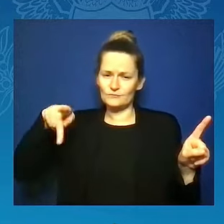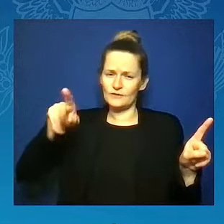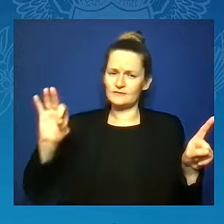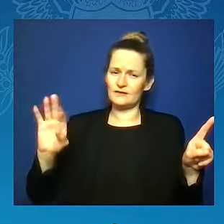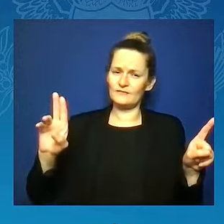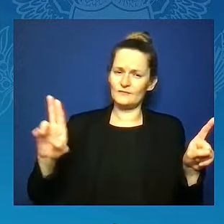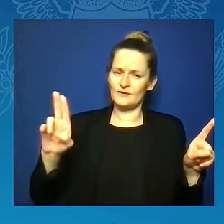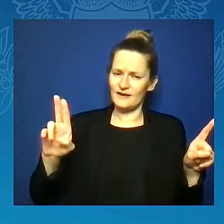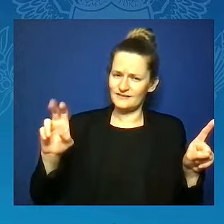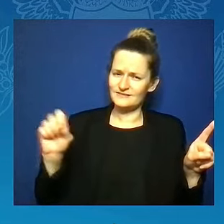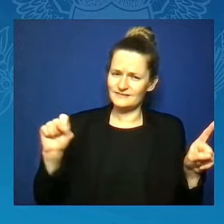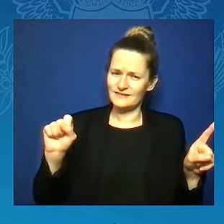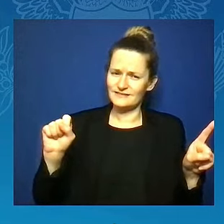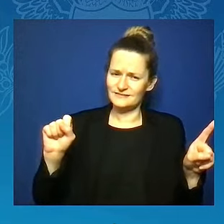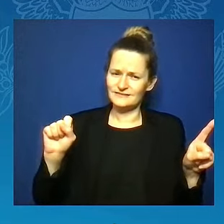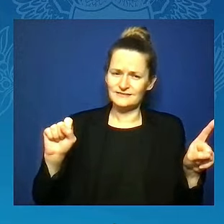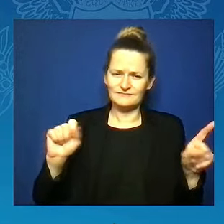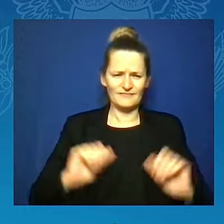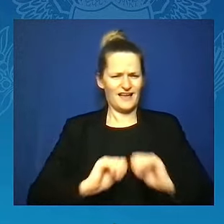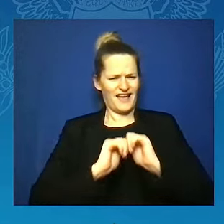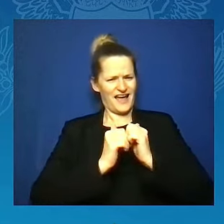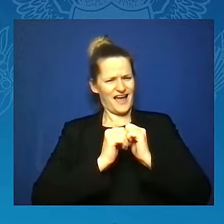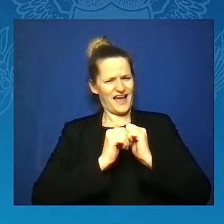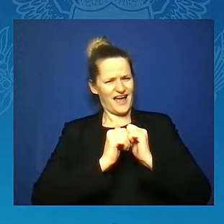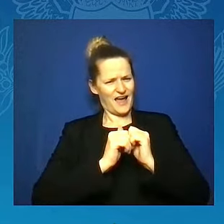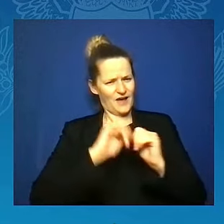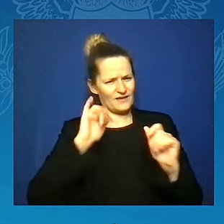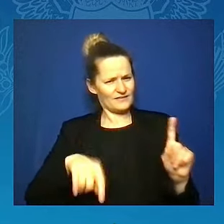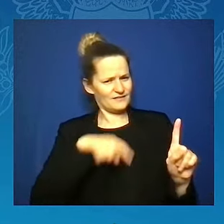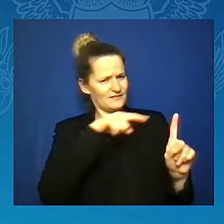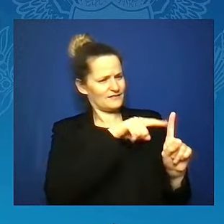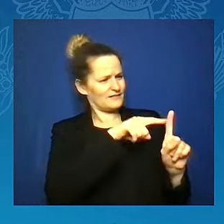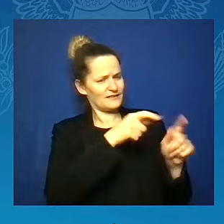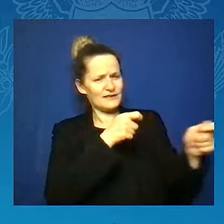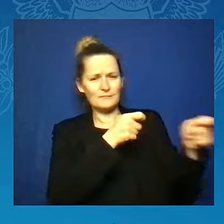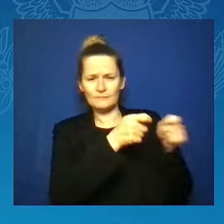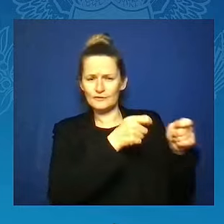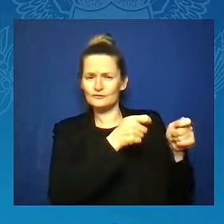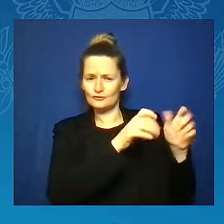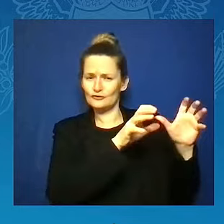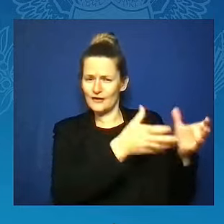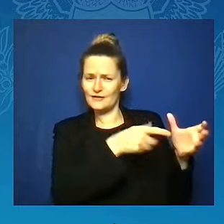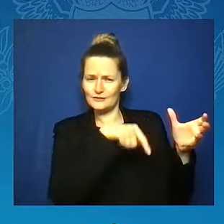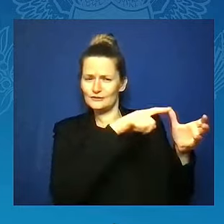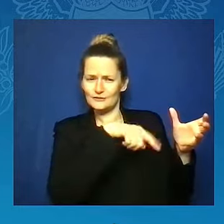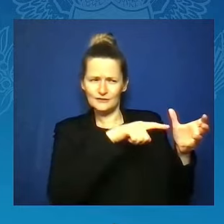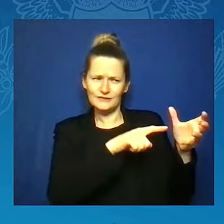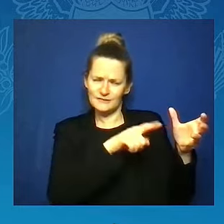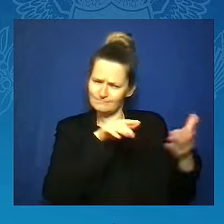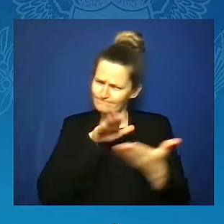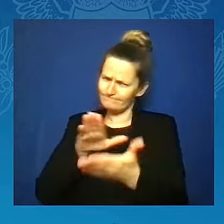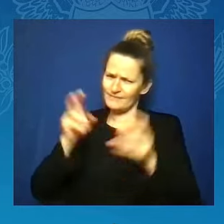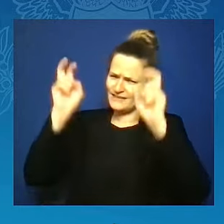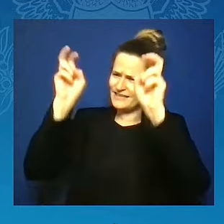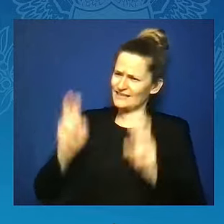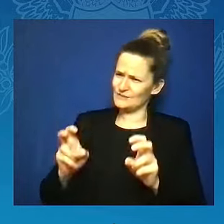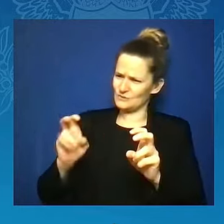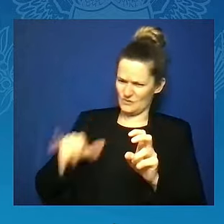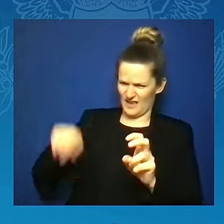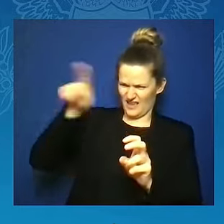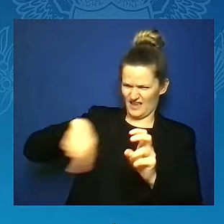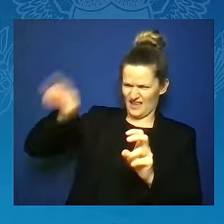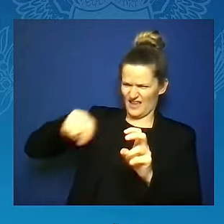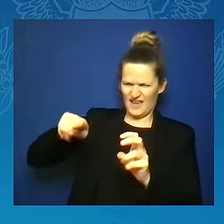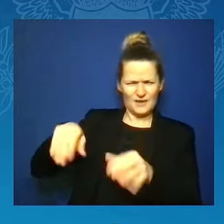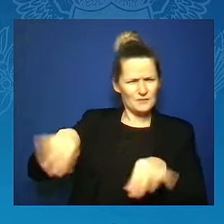the issues that matter most to us, like affordable health care, black maternal health,